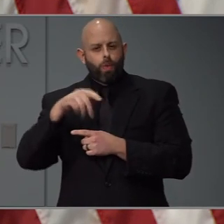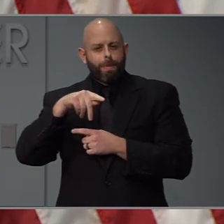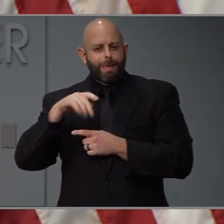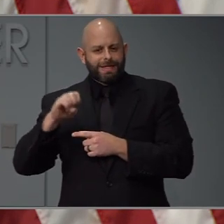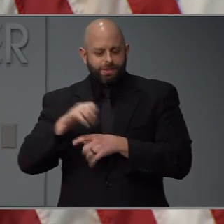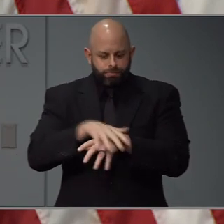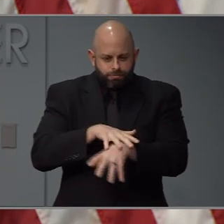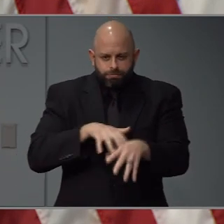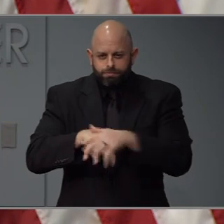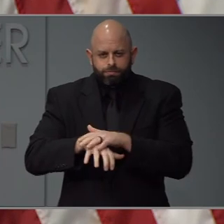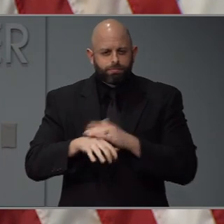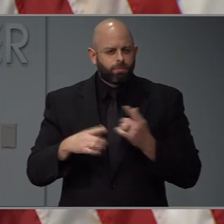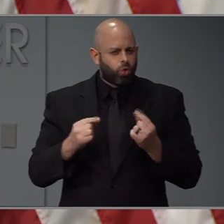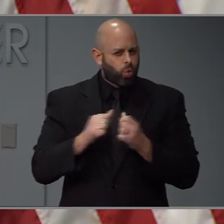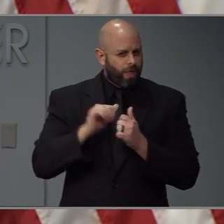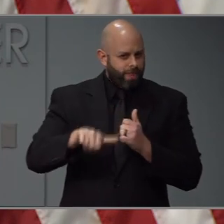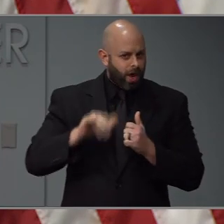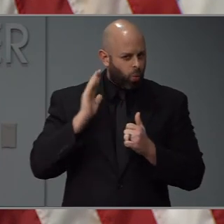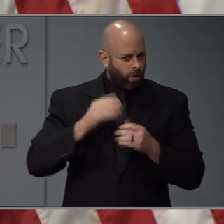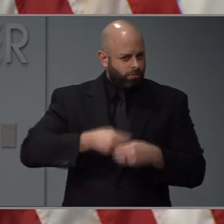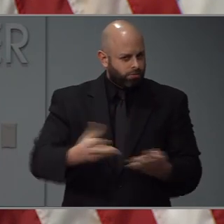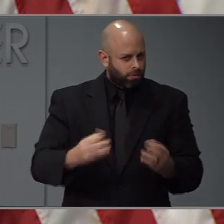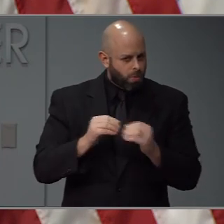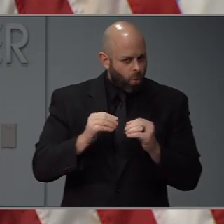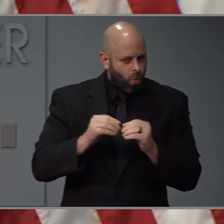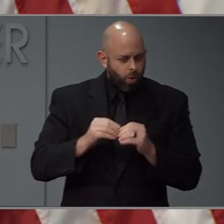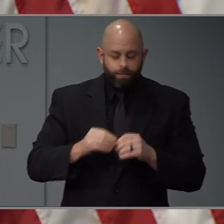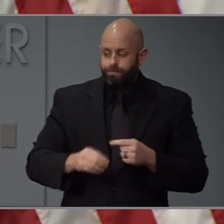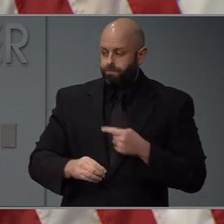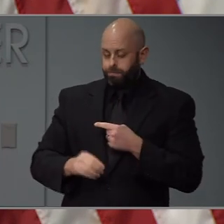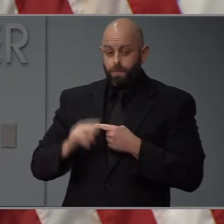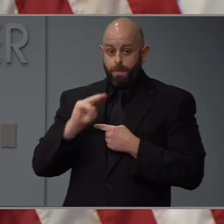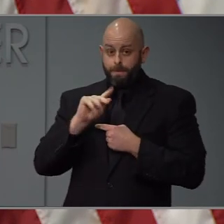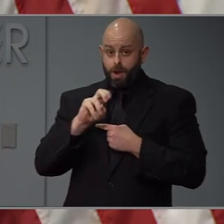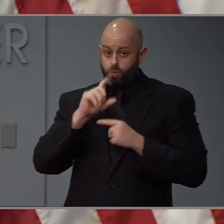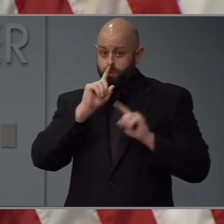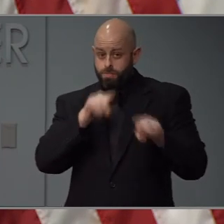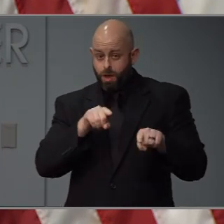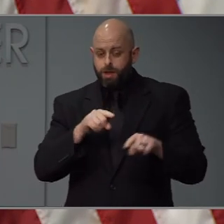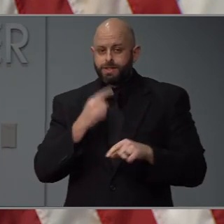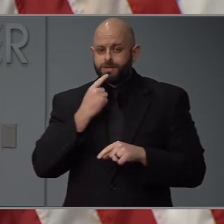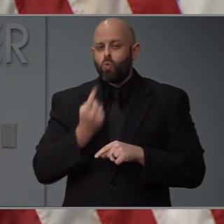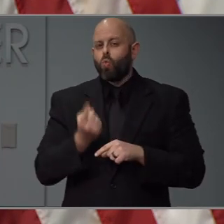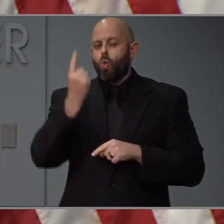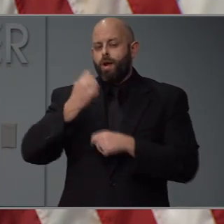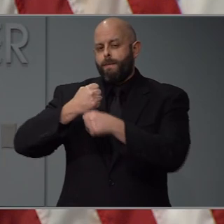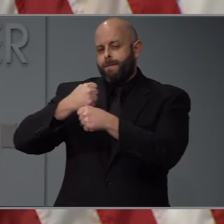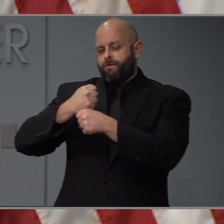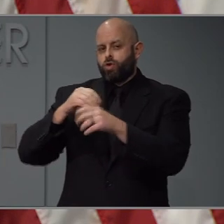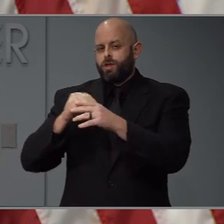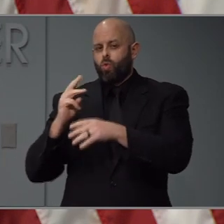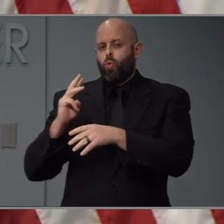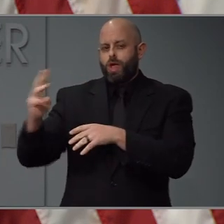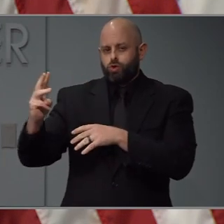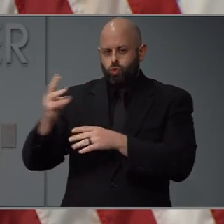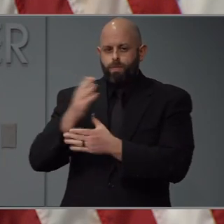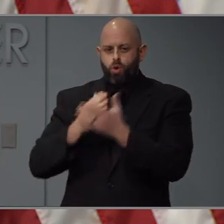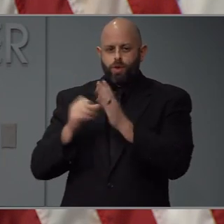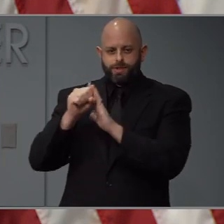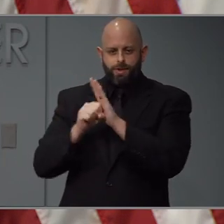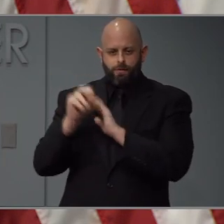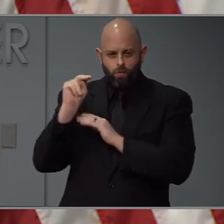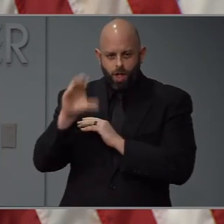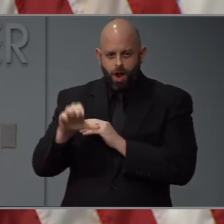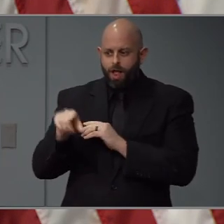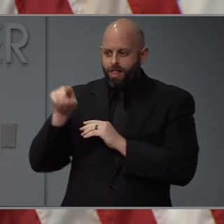on that front? Right. We've been making some progress. There's a manufacturer out in the western part of the state who has